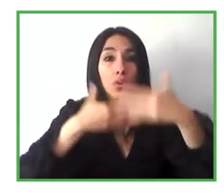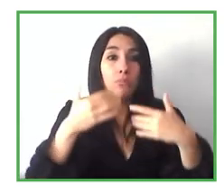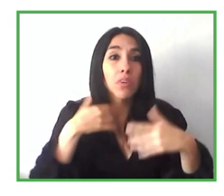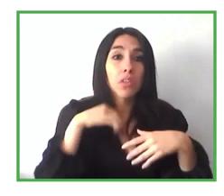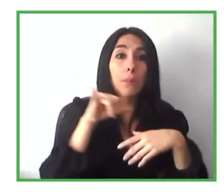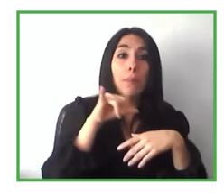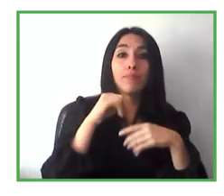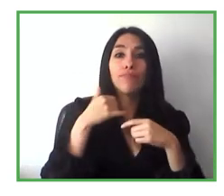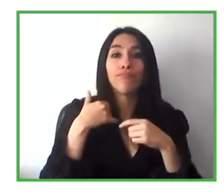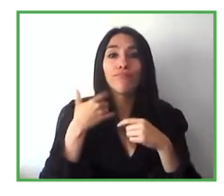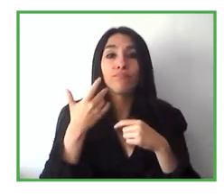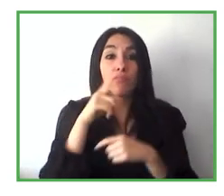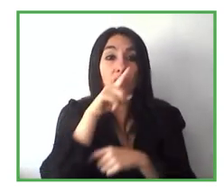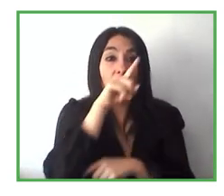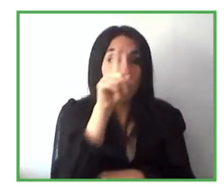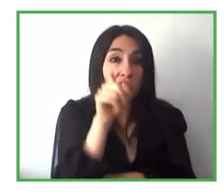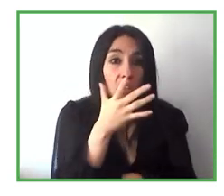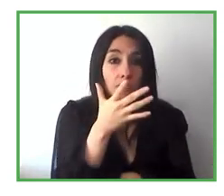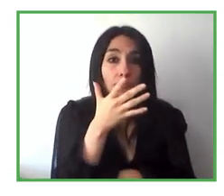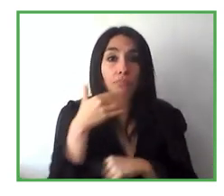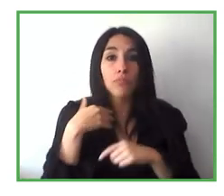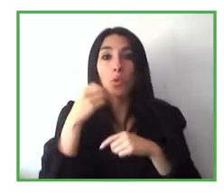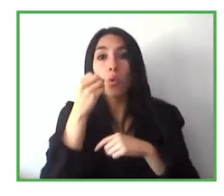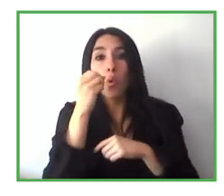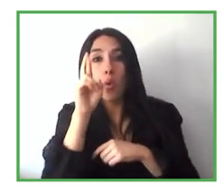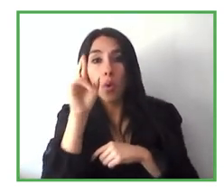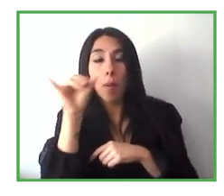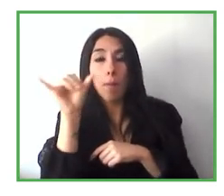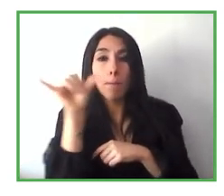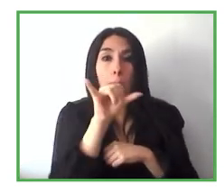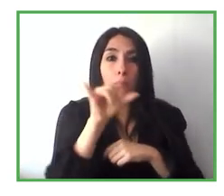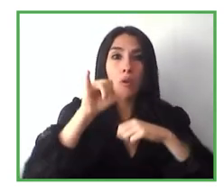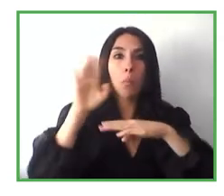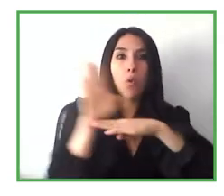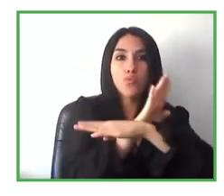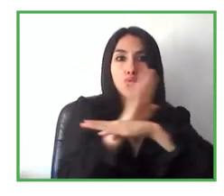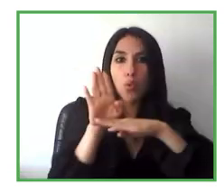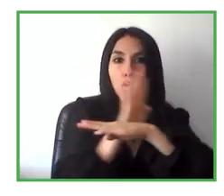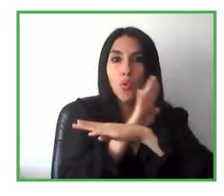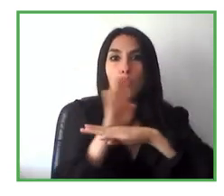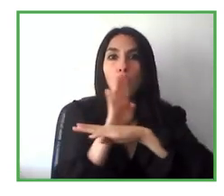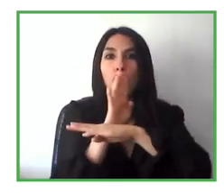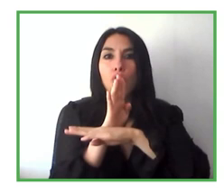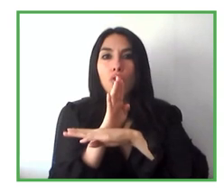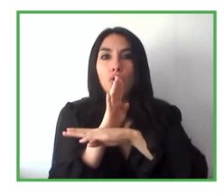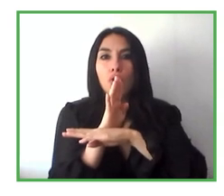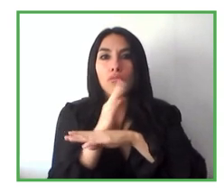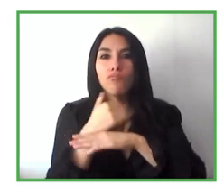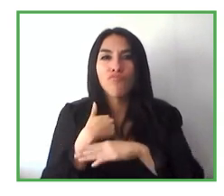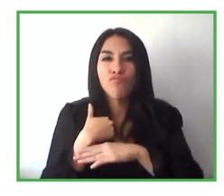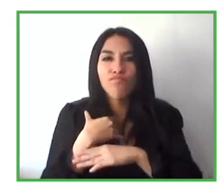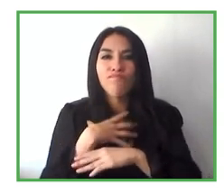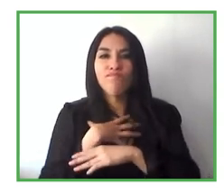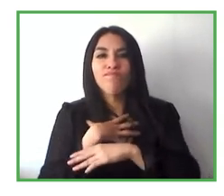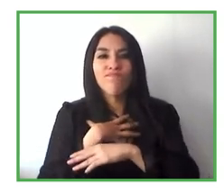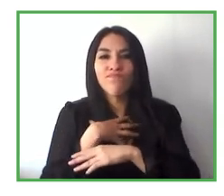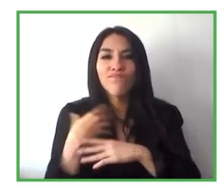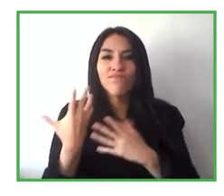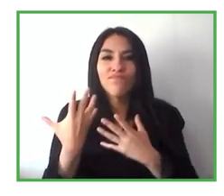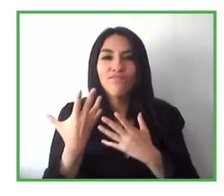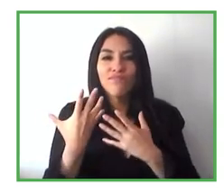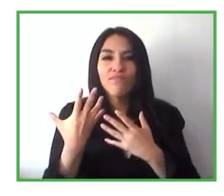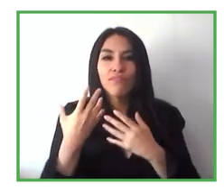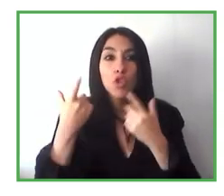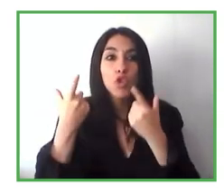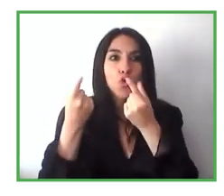the person or the company itself feels that they needed to do like